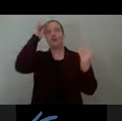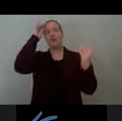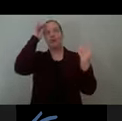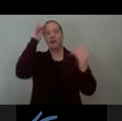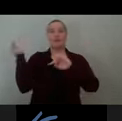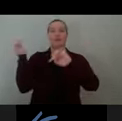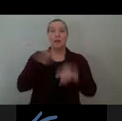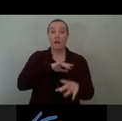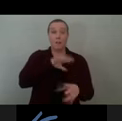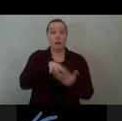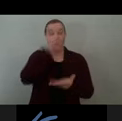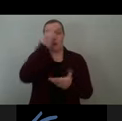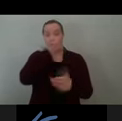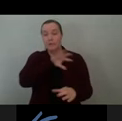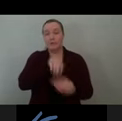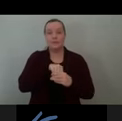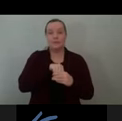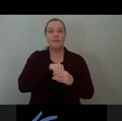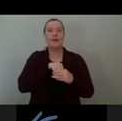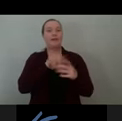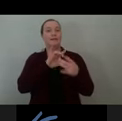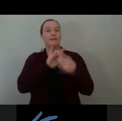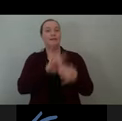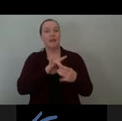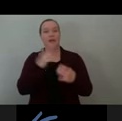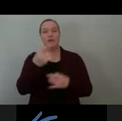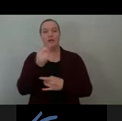in the creation of the gardener's urban forest.